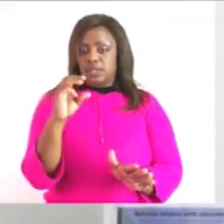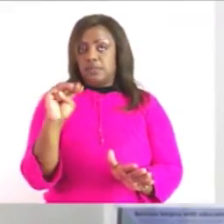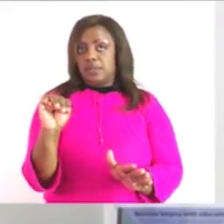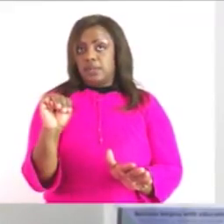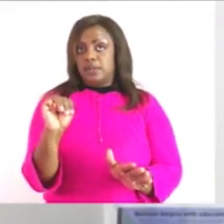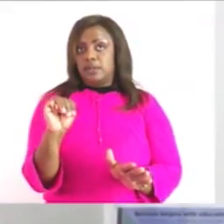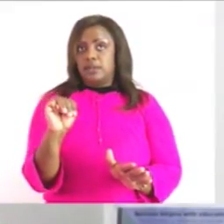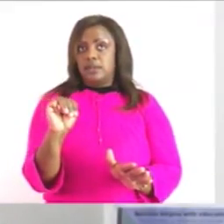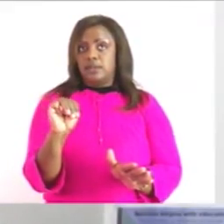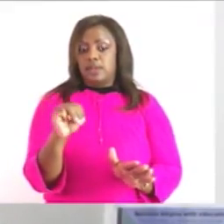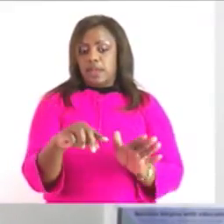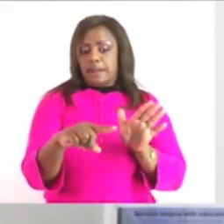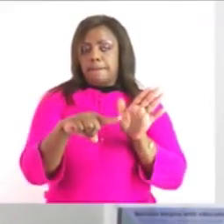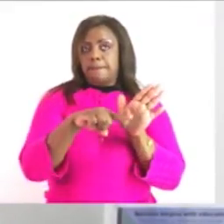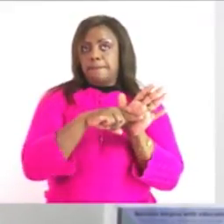minus